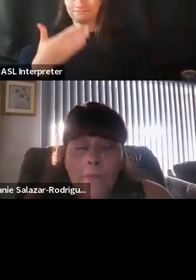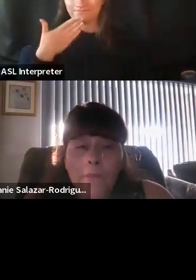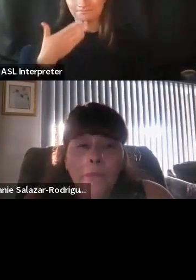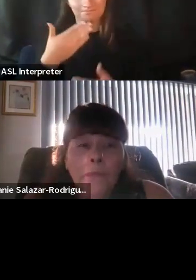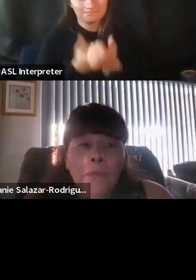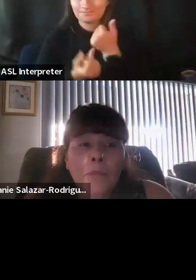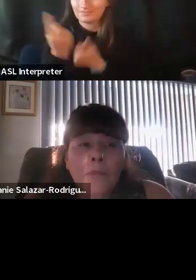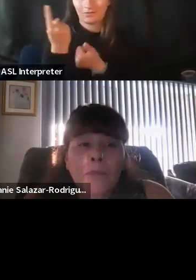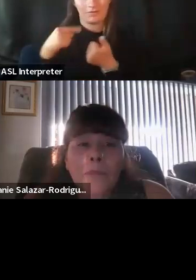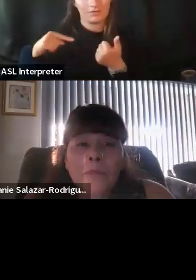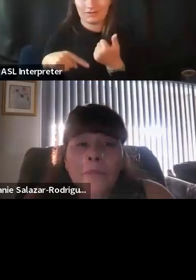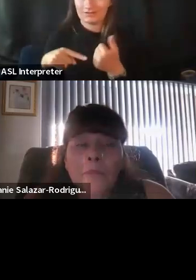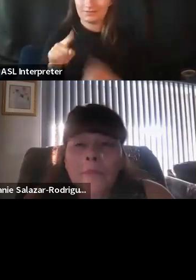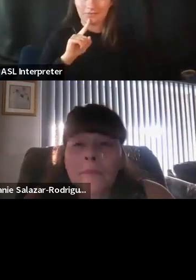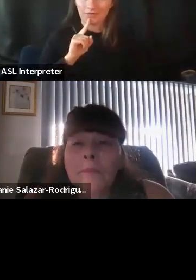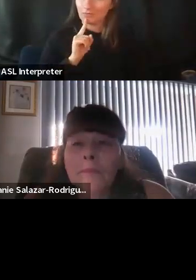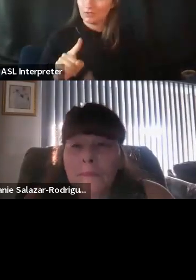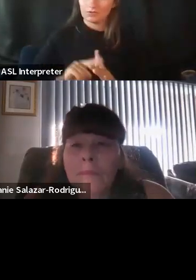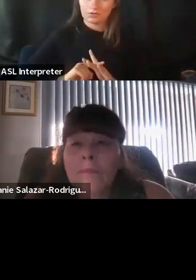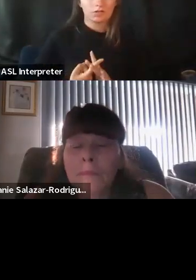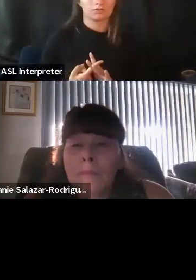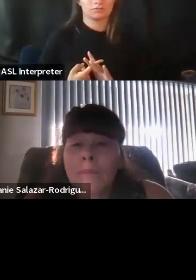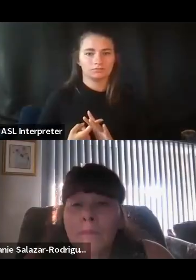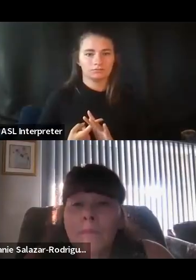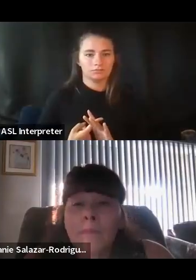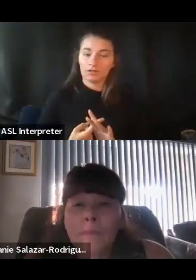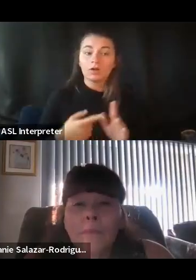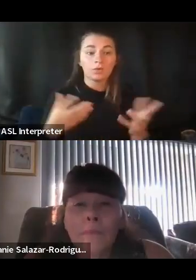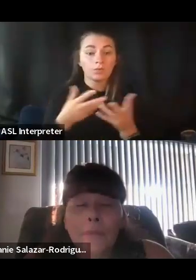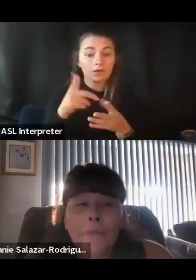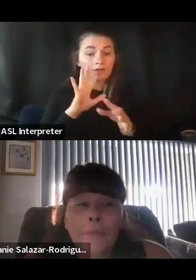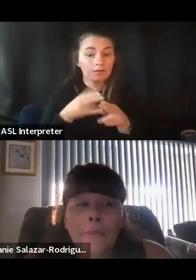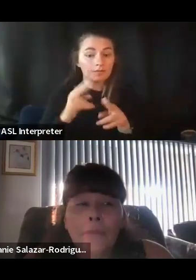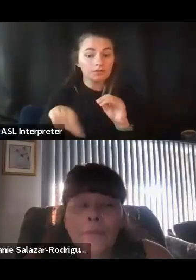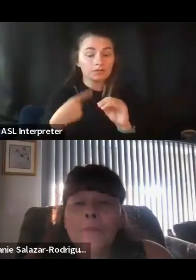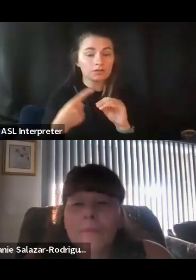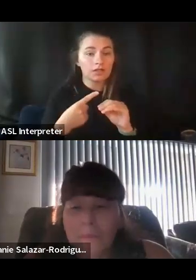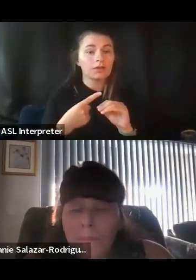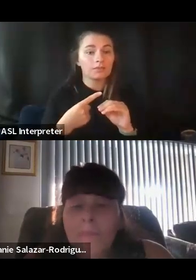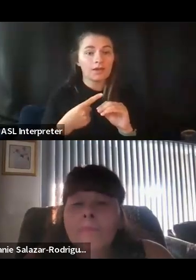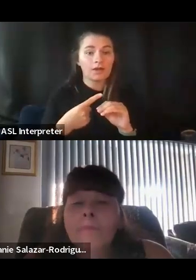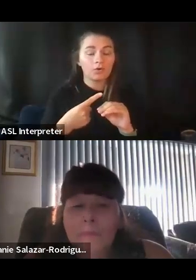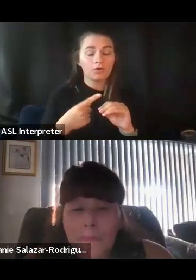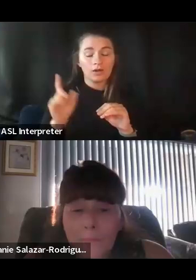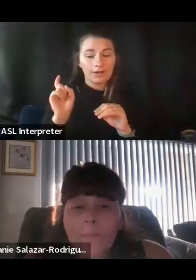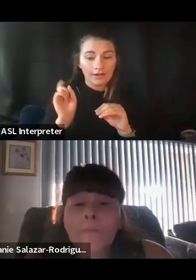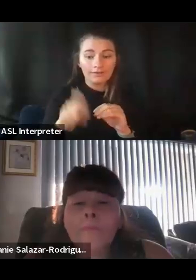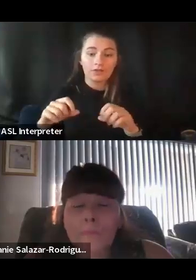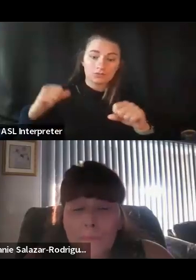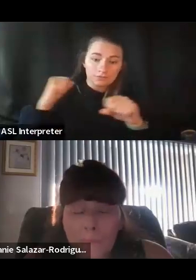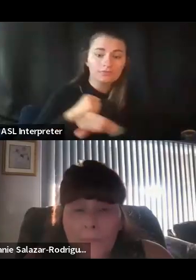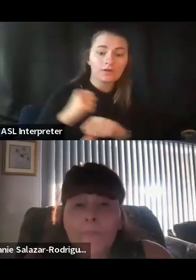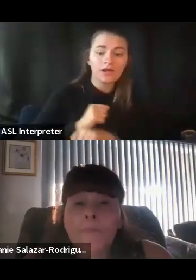is a real story. And when you said, reportees, for example, about having to fight for every right, for every ounce